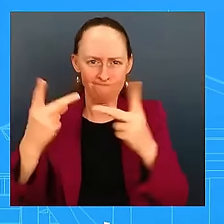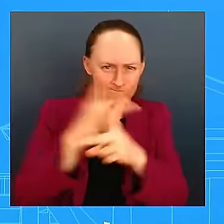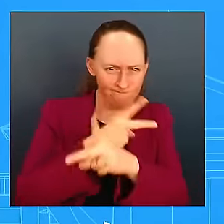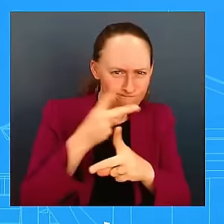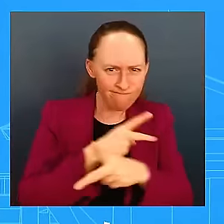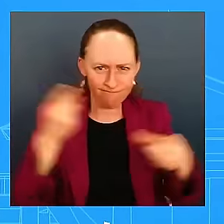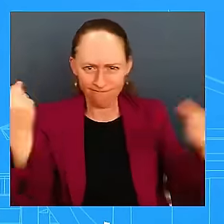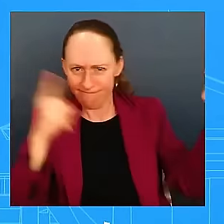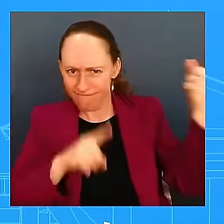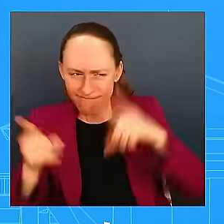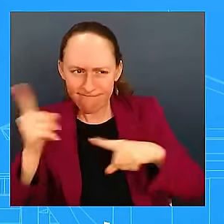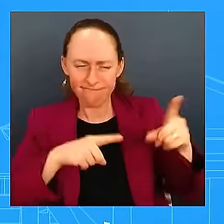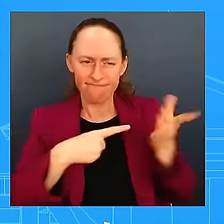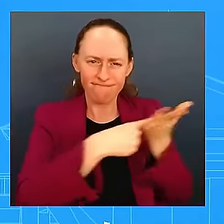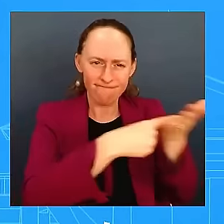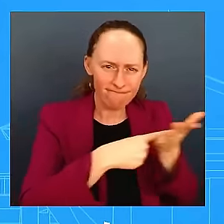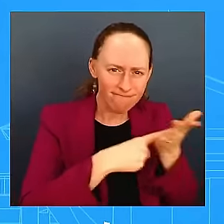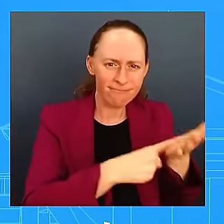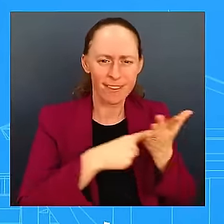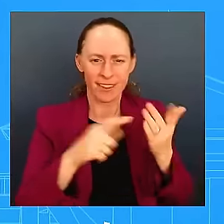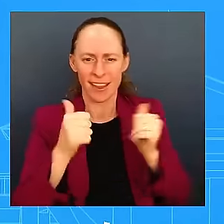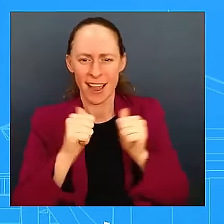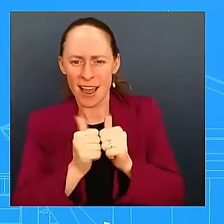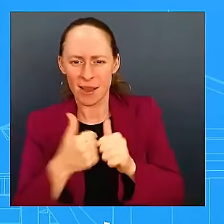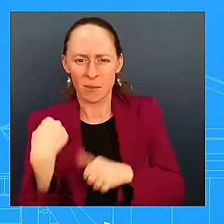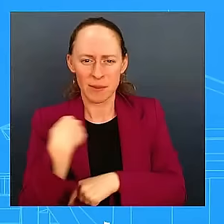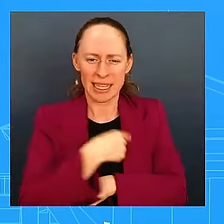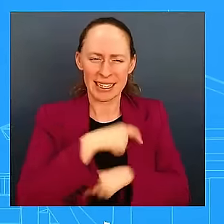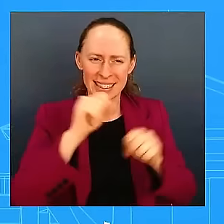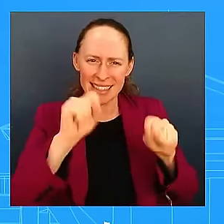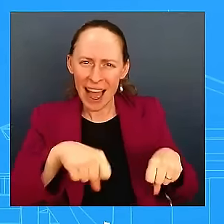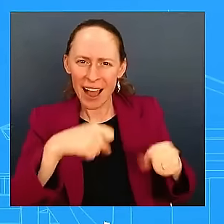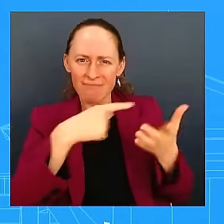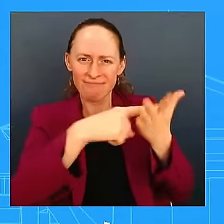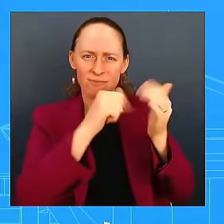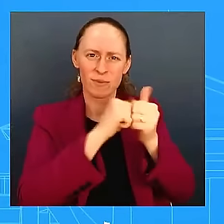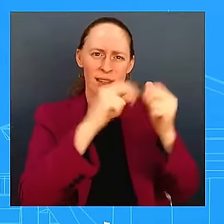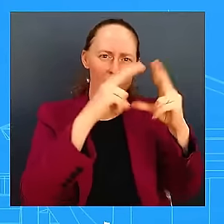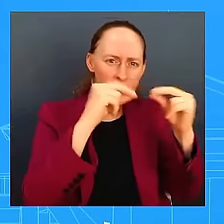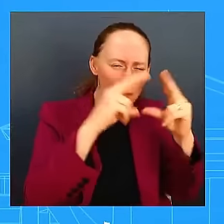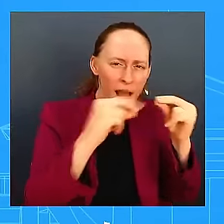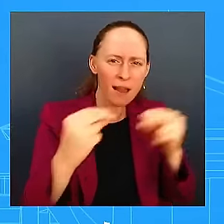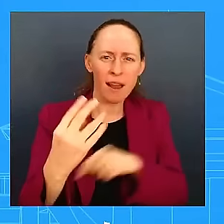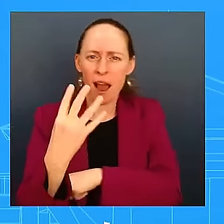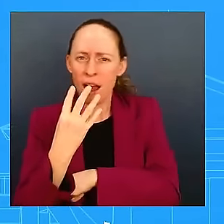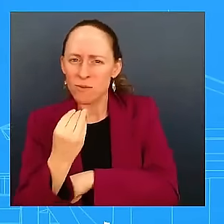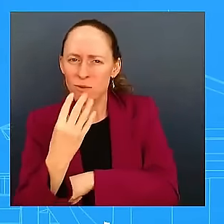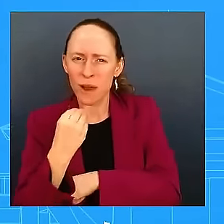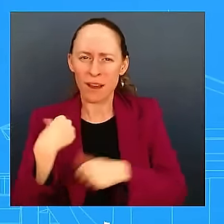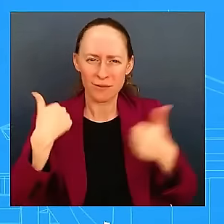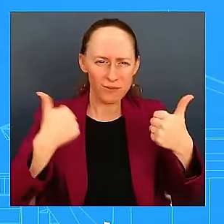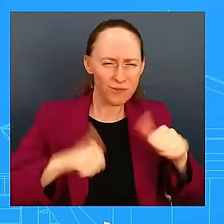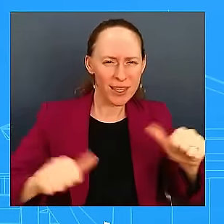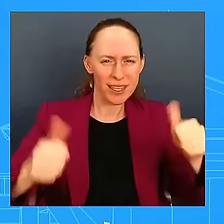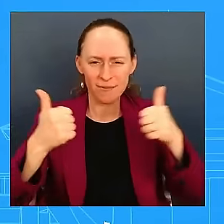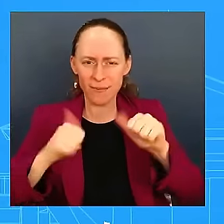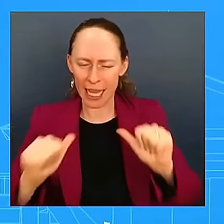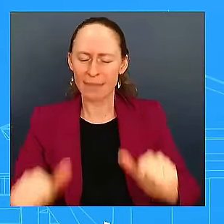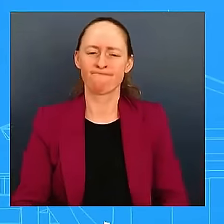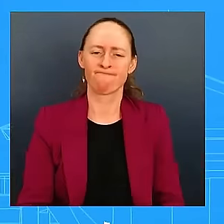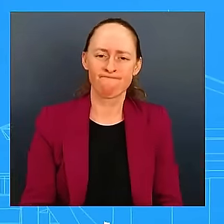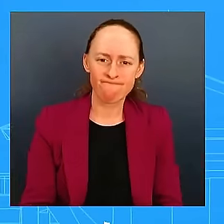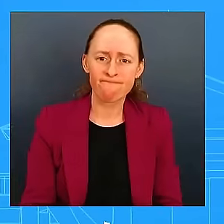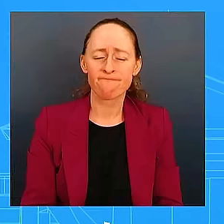with Israel and Lebanon throughout this week. And based on those conversations, right, we have had with Israel and Lebanon, and